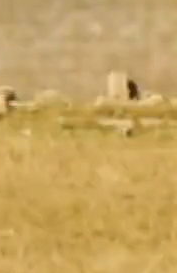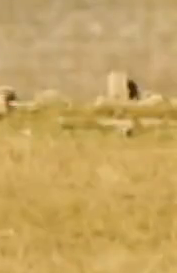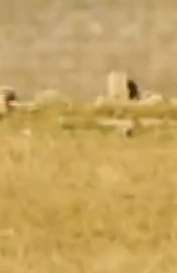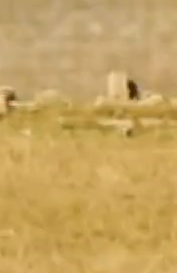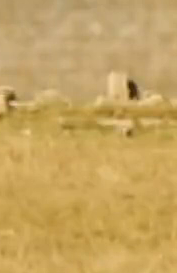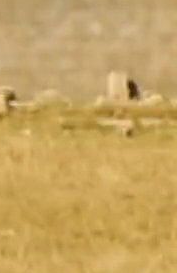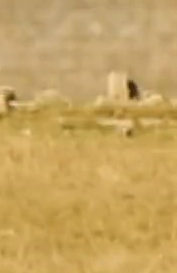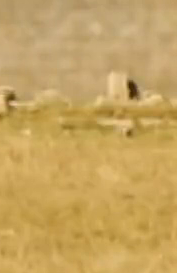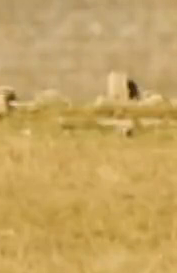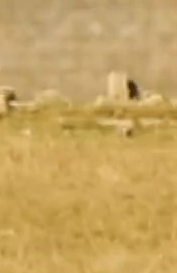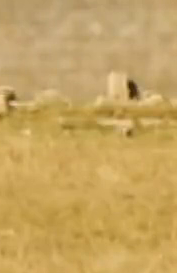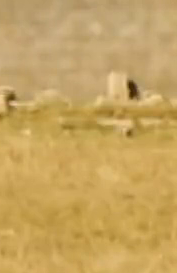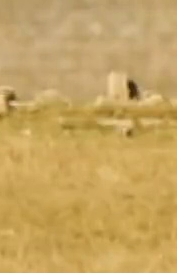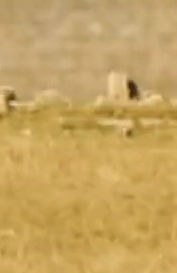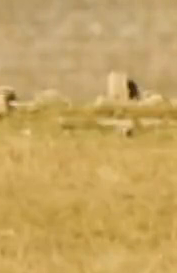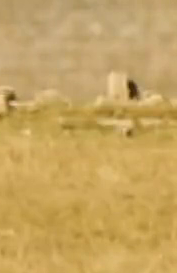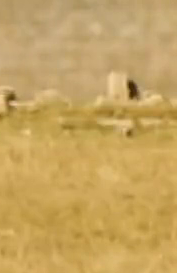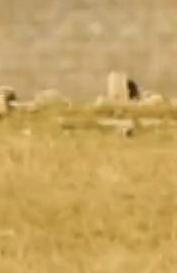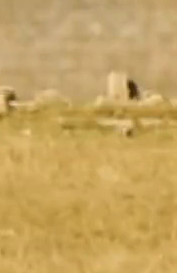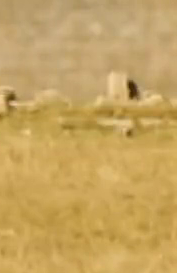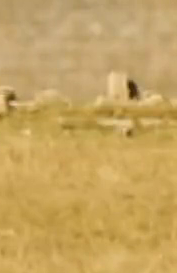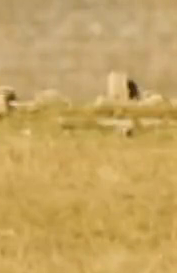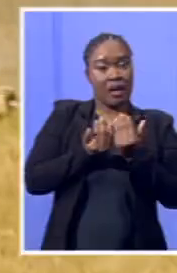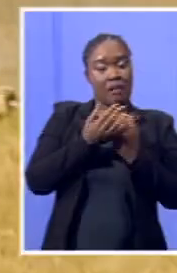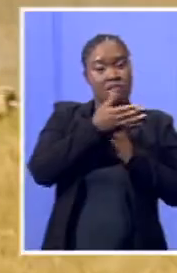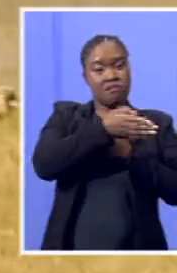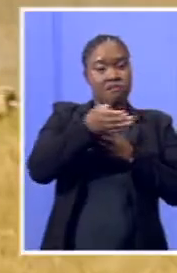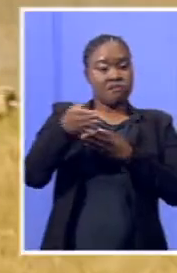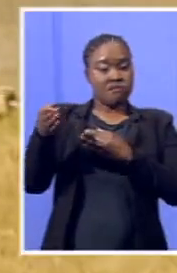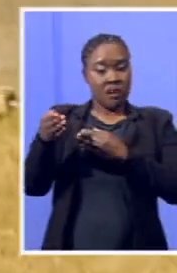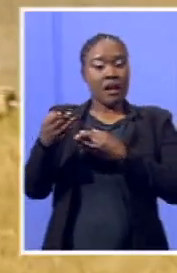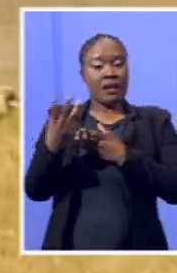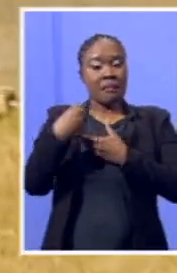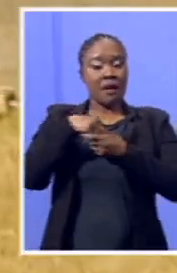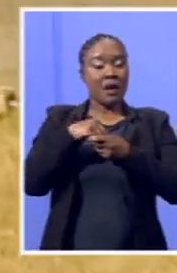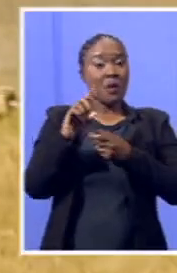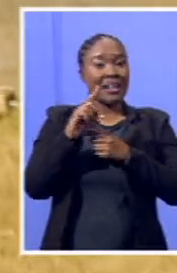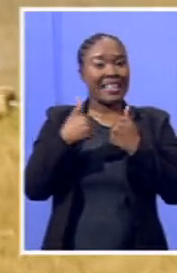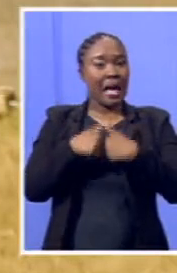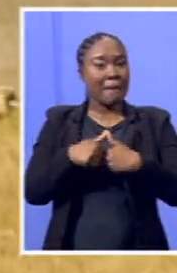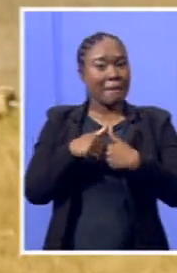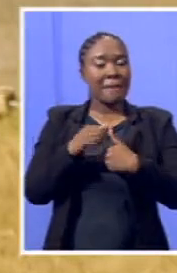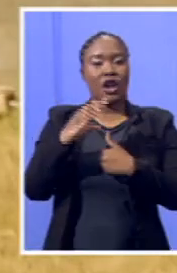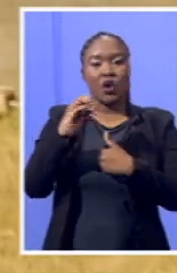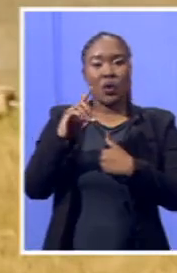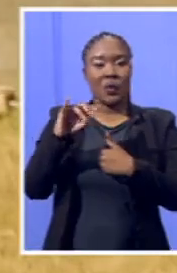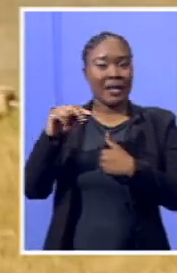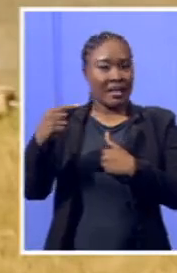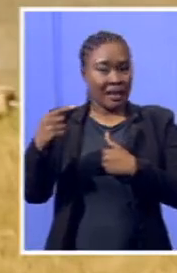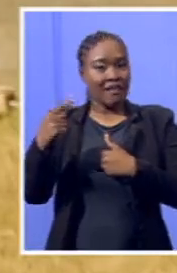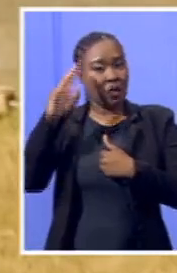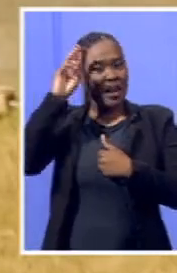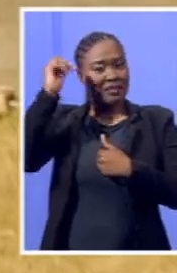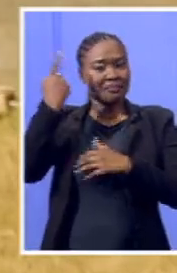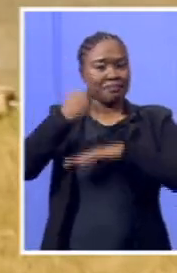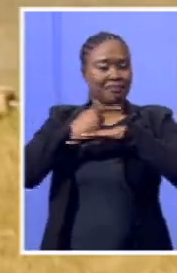or six local schools are participating in coding games for the Nelson Mandela